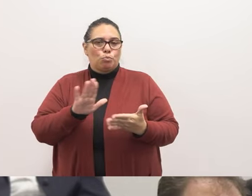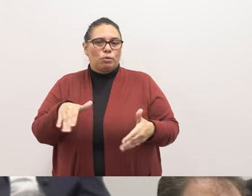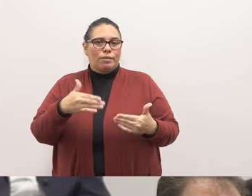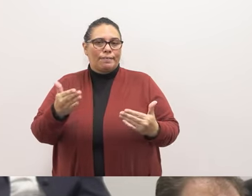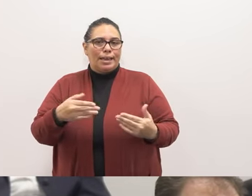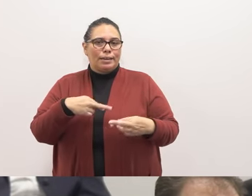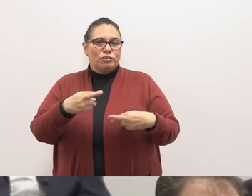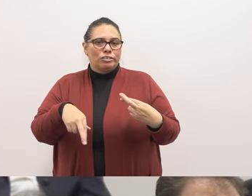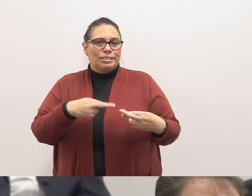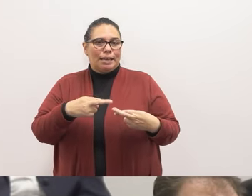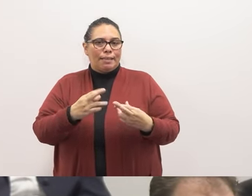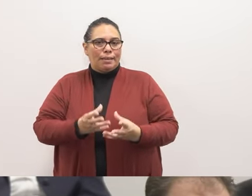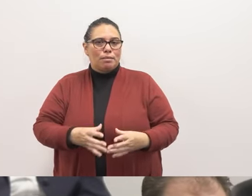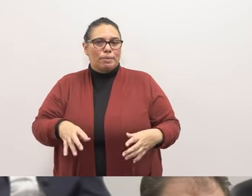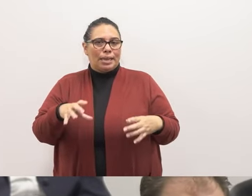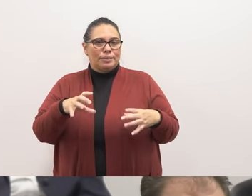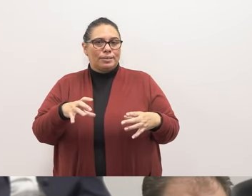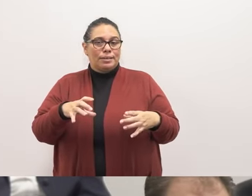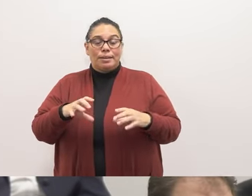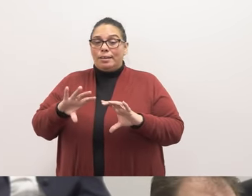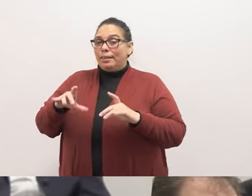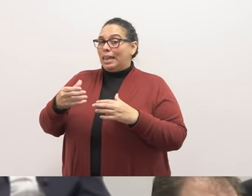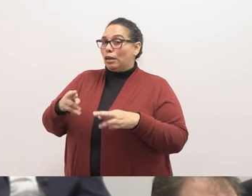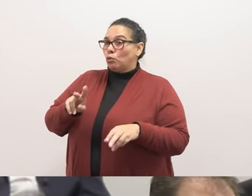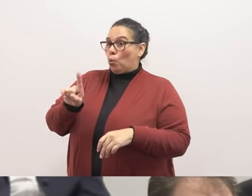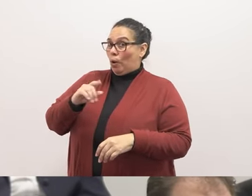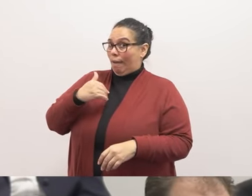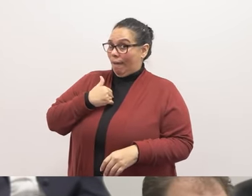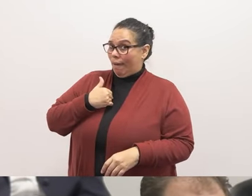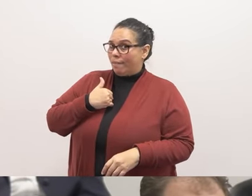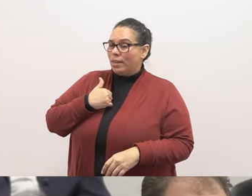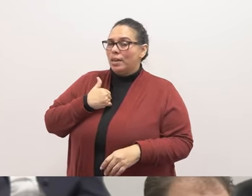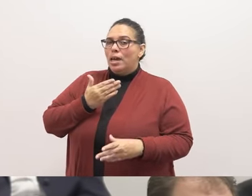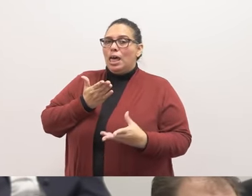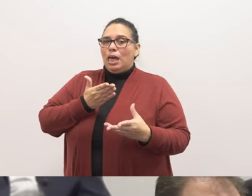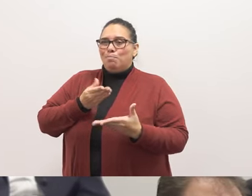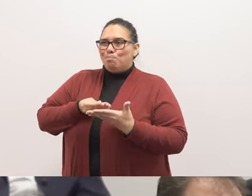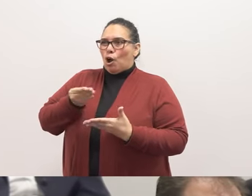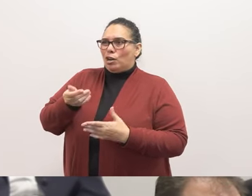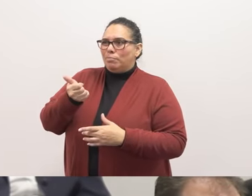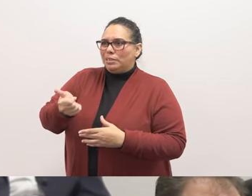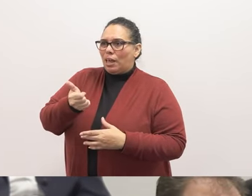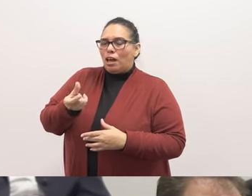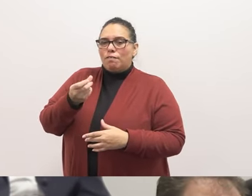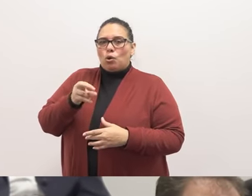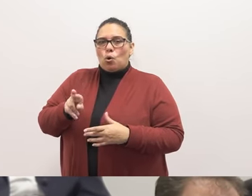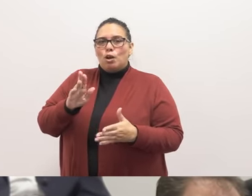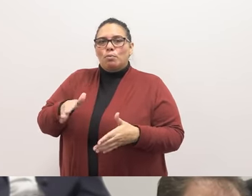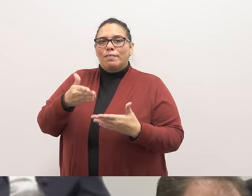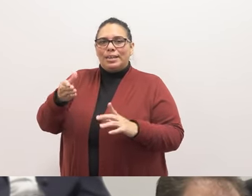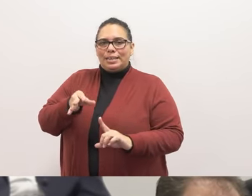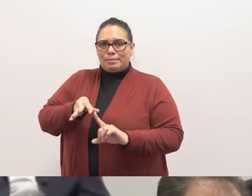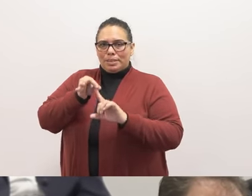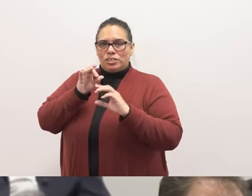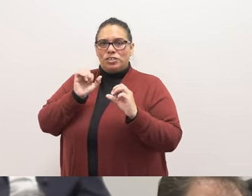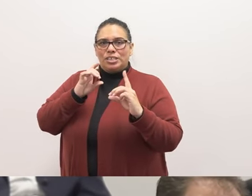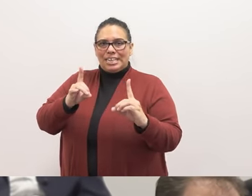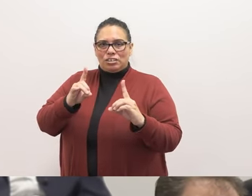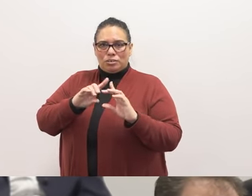bins. And those classrooms who did had either brought them on their own or were provided by the special education department.